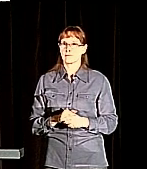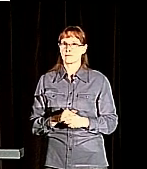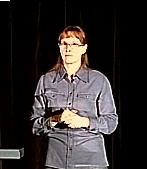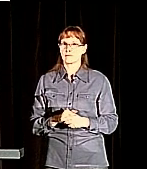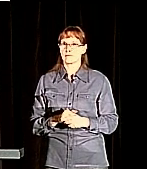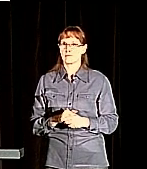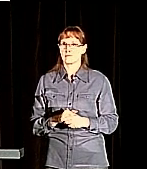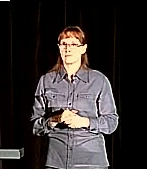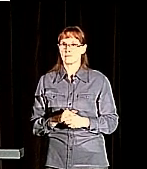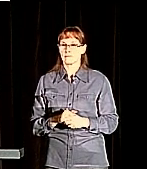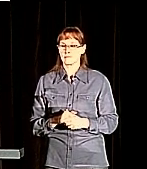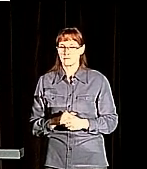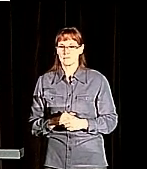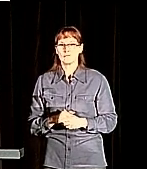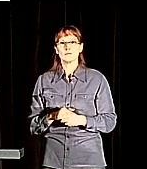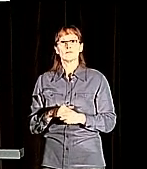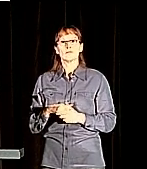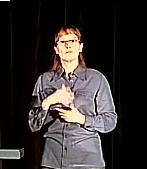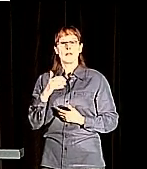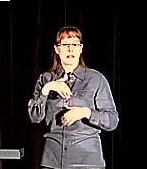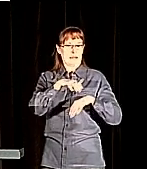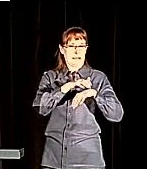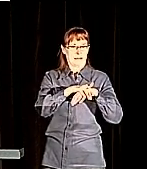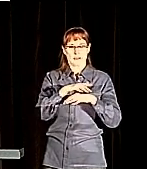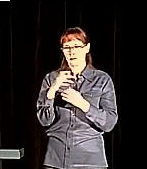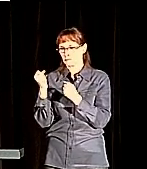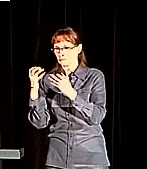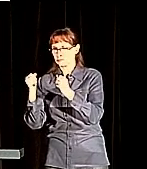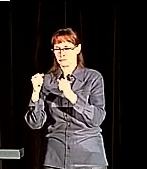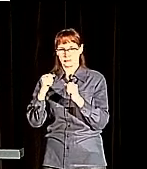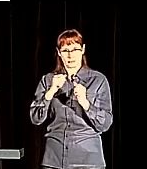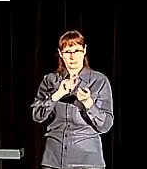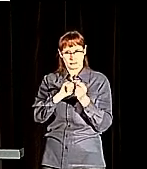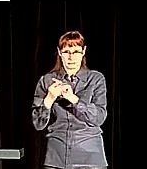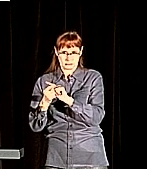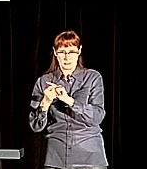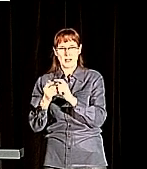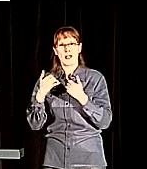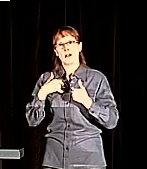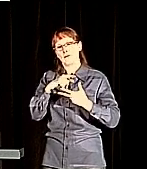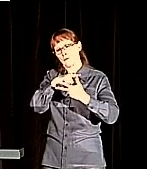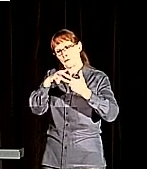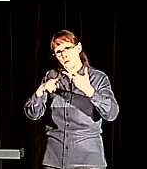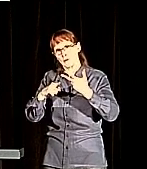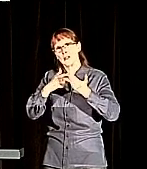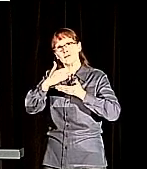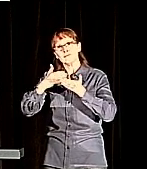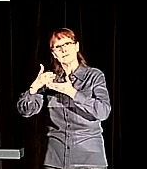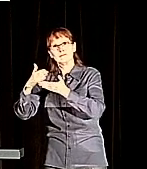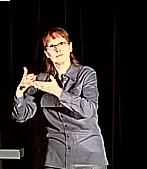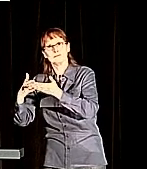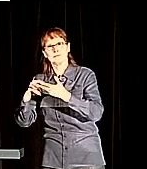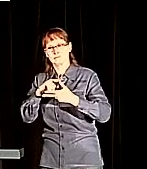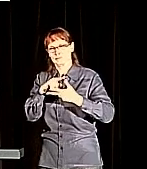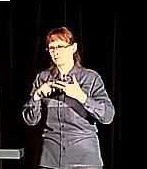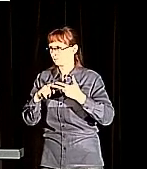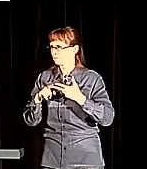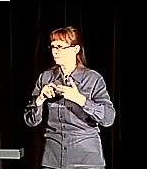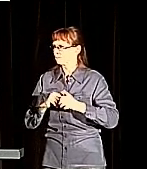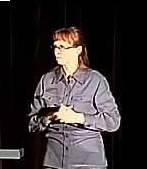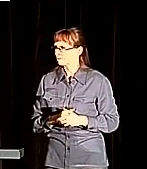The project necessitated the development of three different applications. First is the vetting tool,